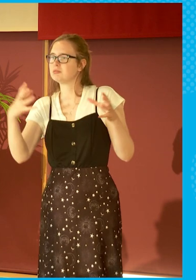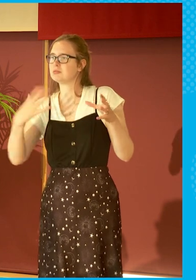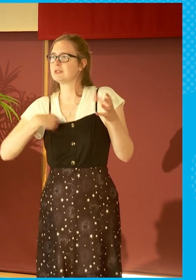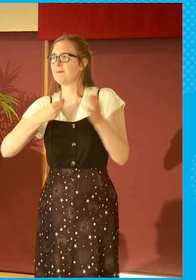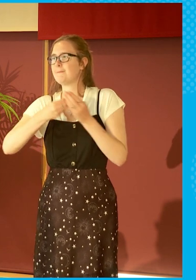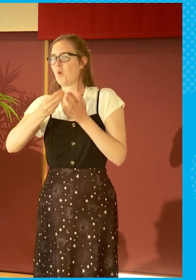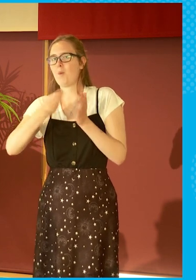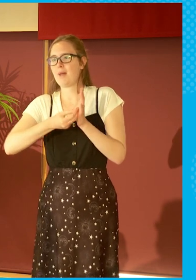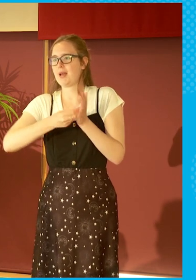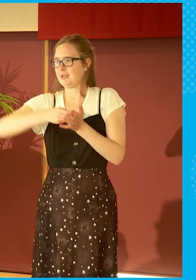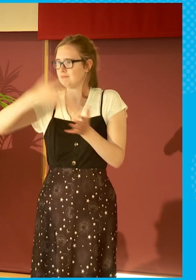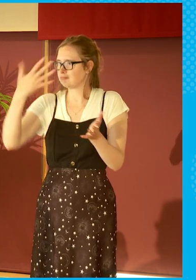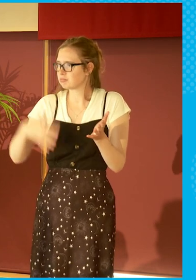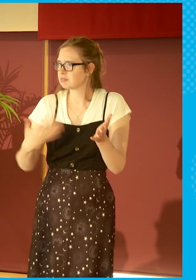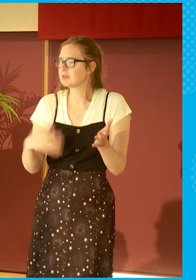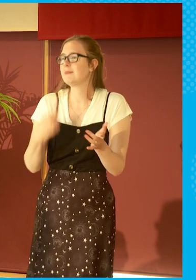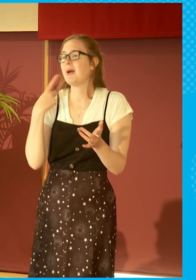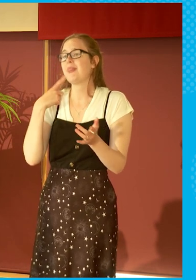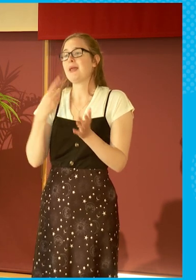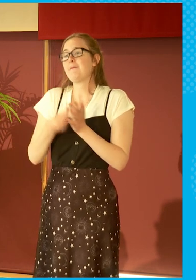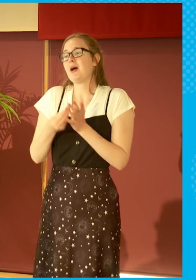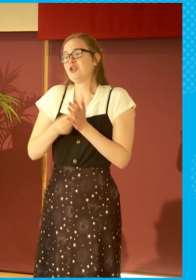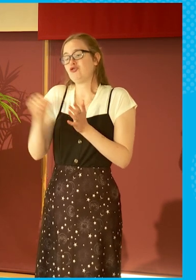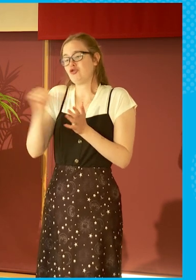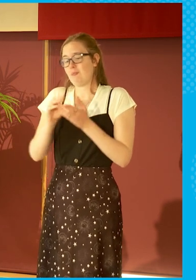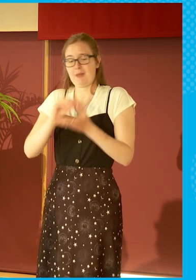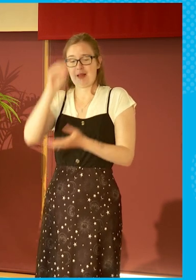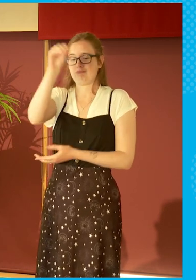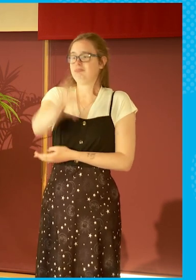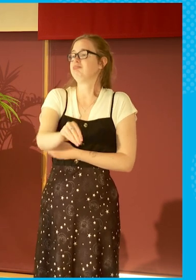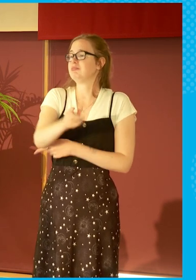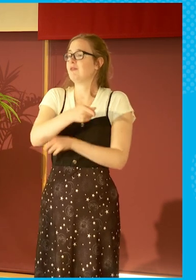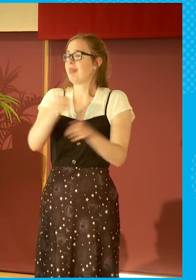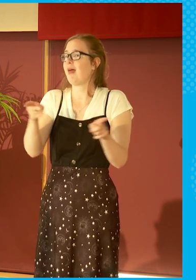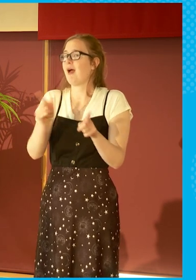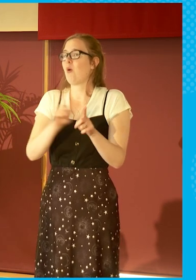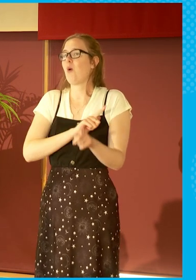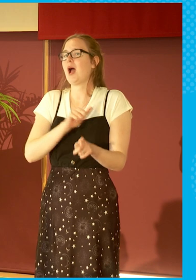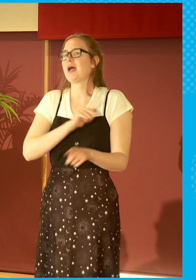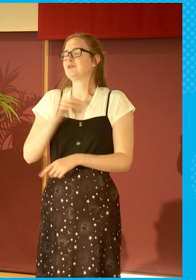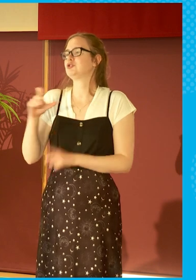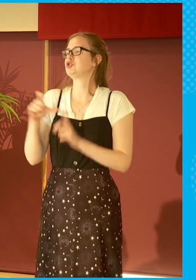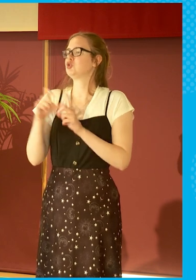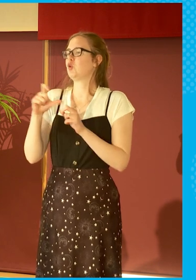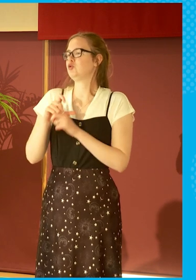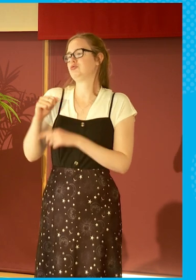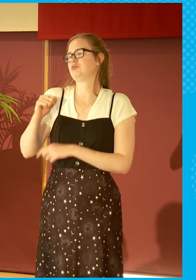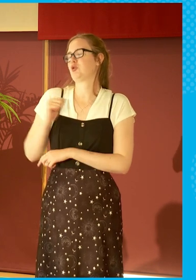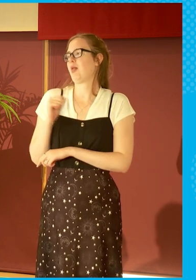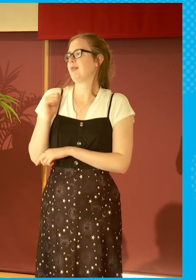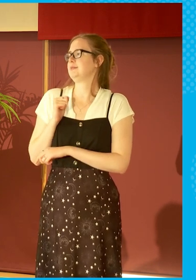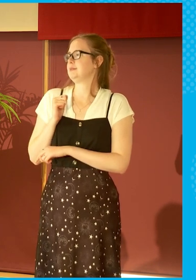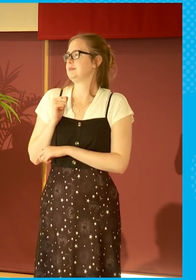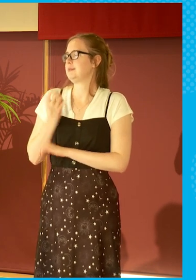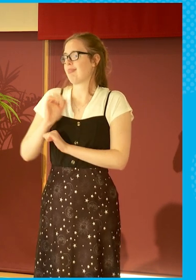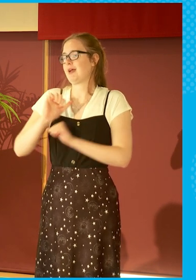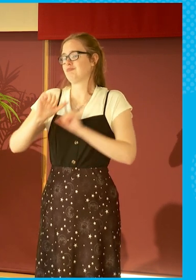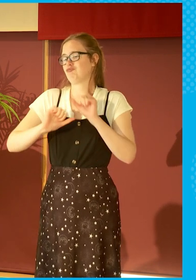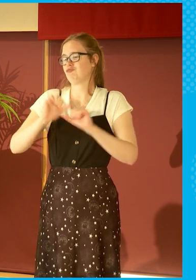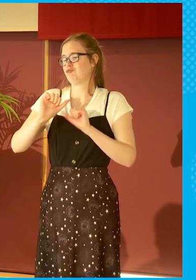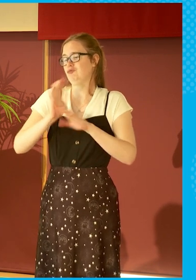I personally think that a lot more money should be put into that because I think what Disclosure, what that channel,